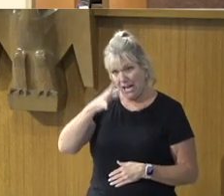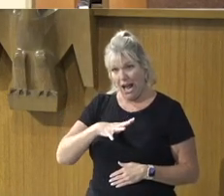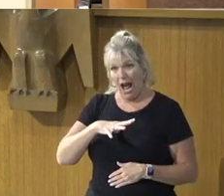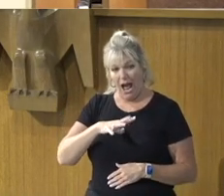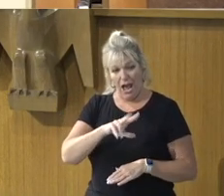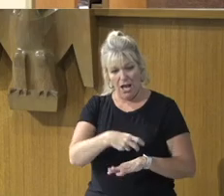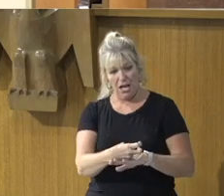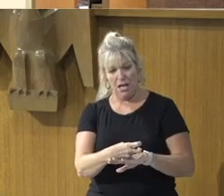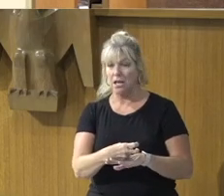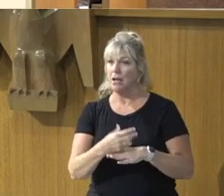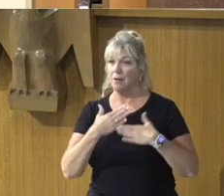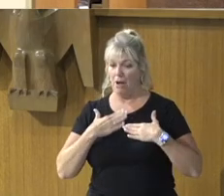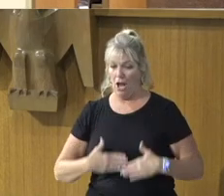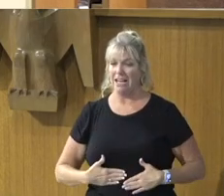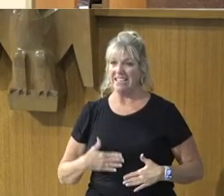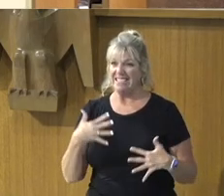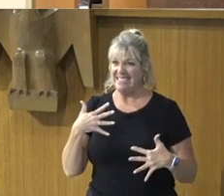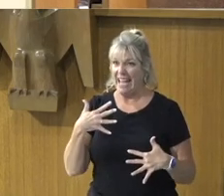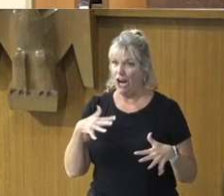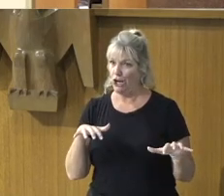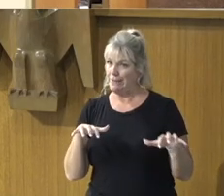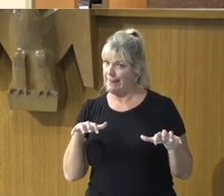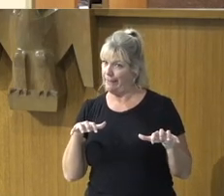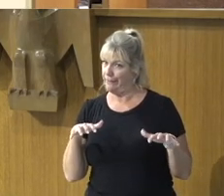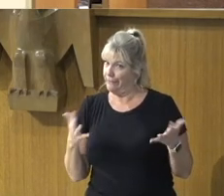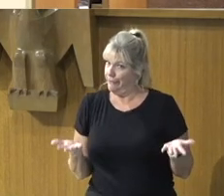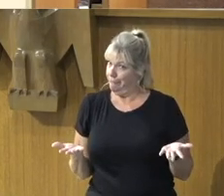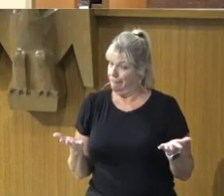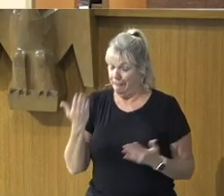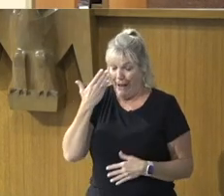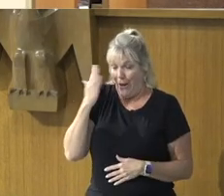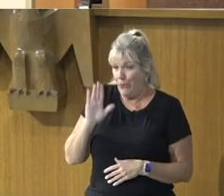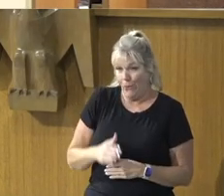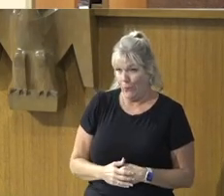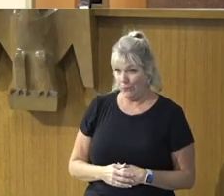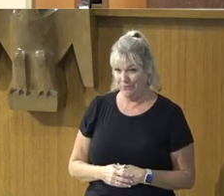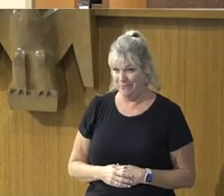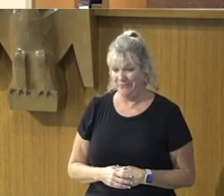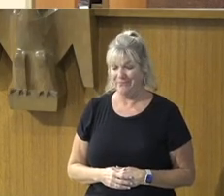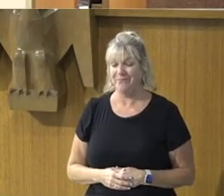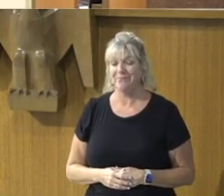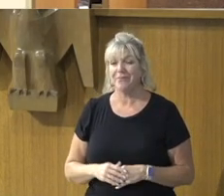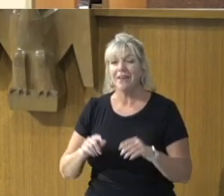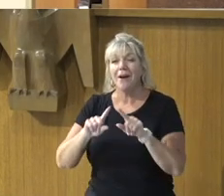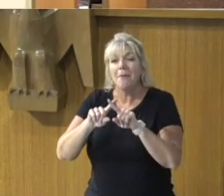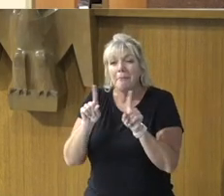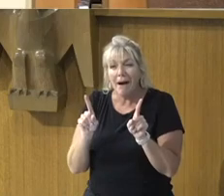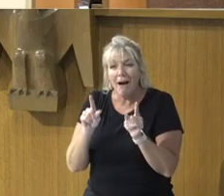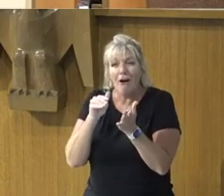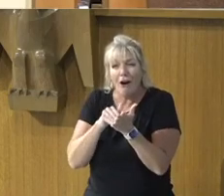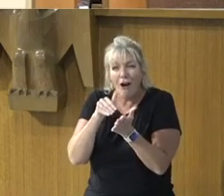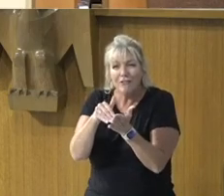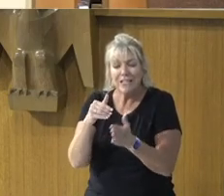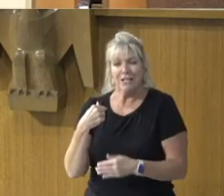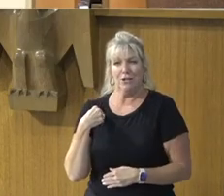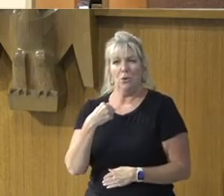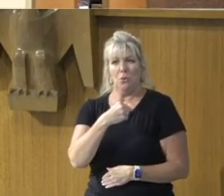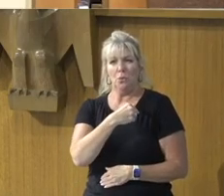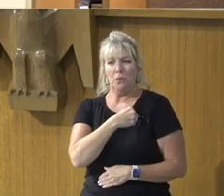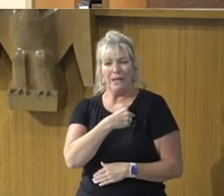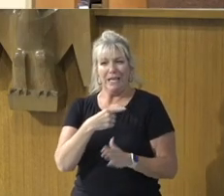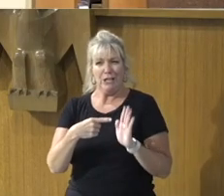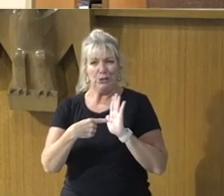I don't know. But, I do know that many of us, From time to time, Demonstrate some of his